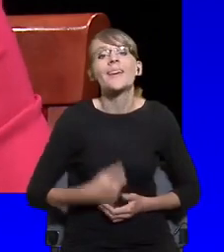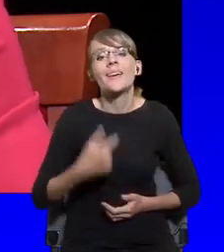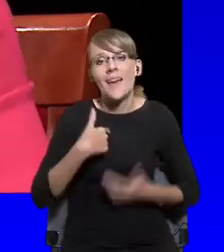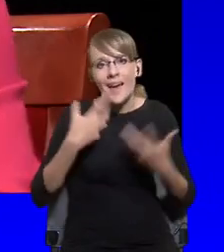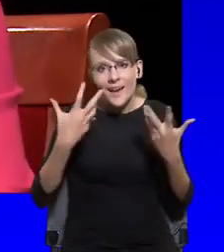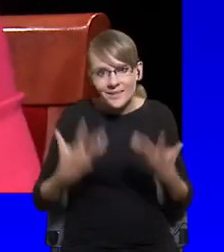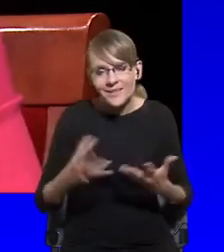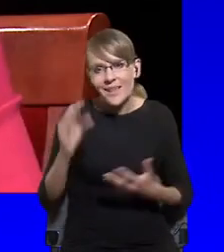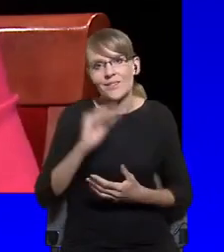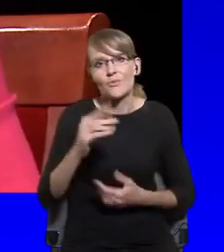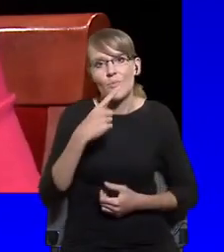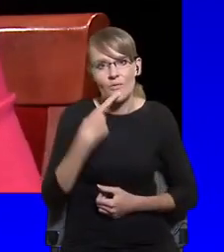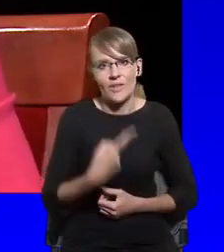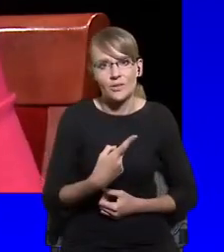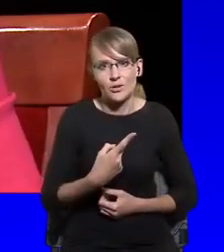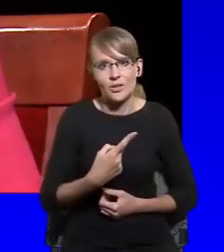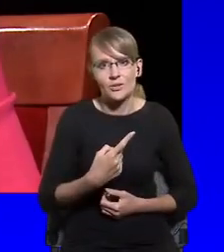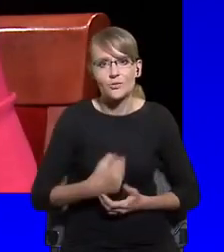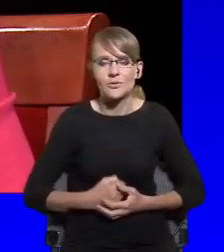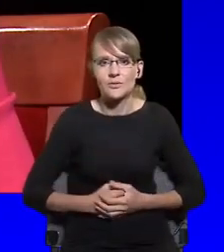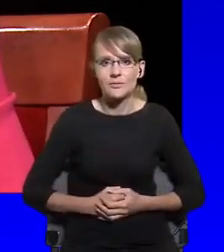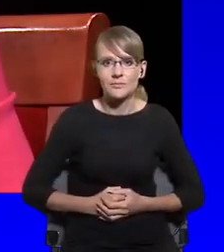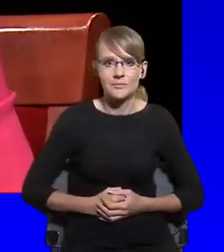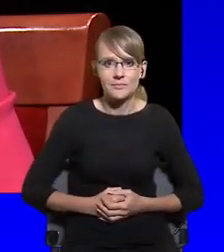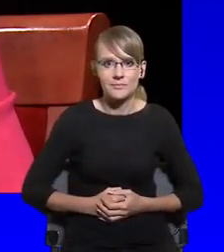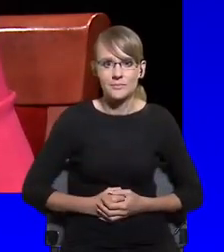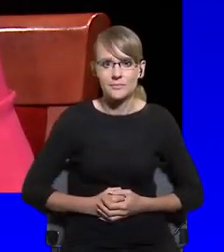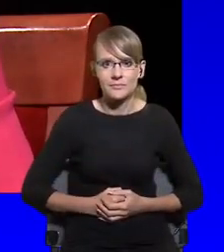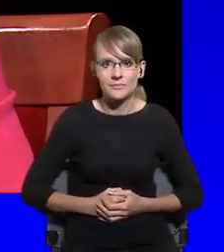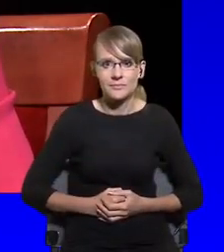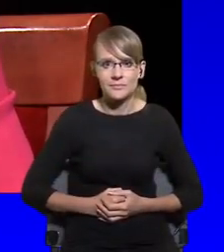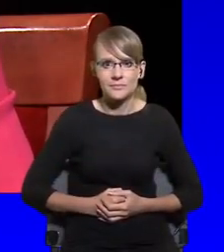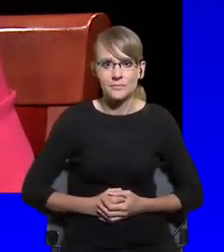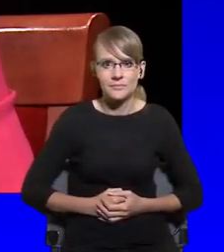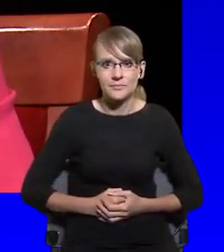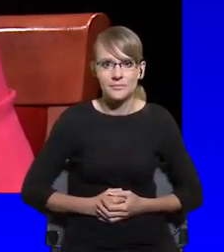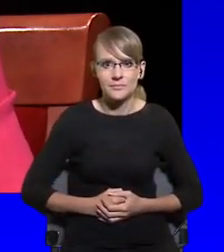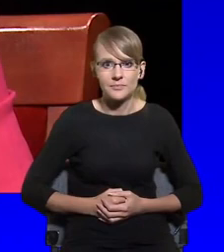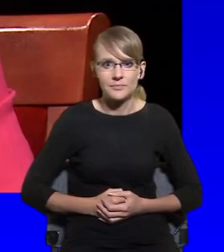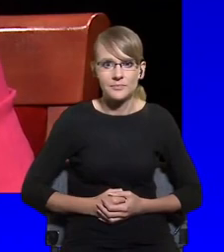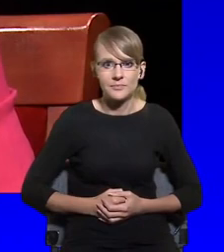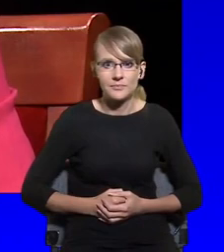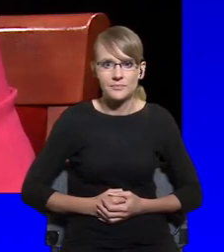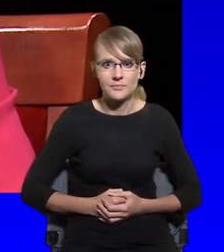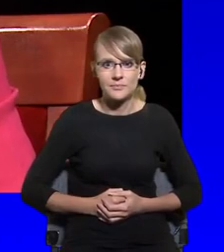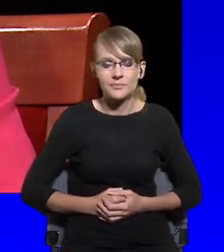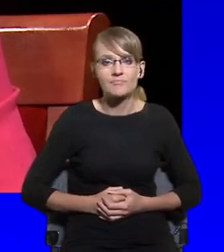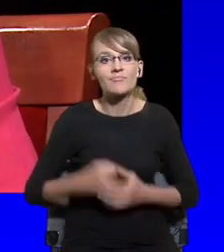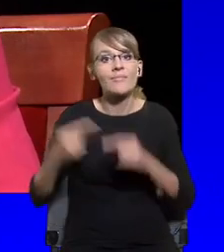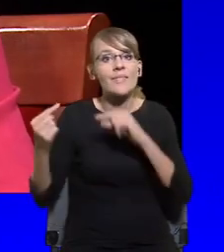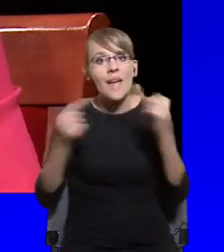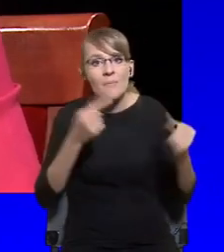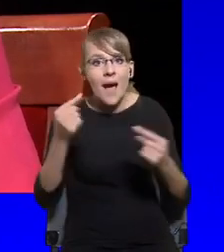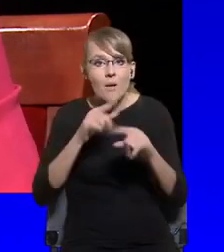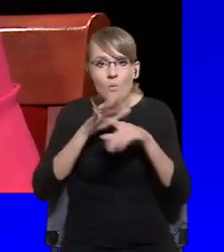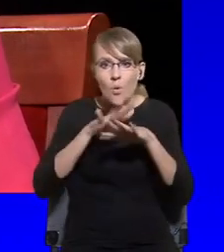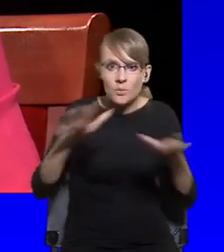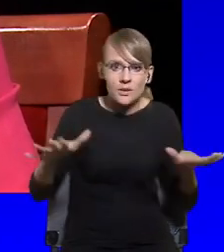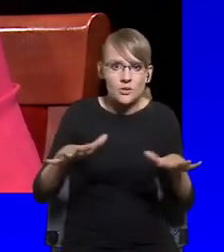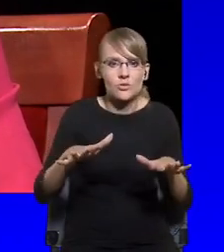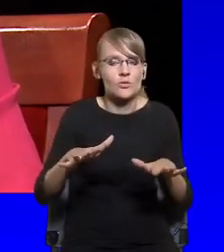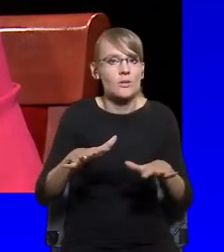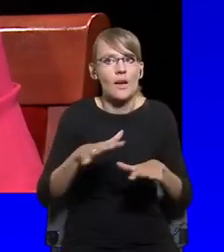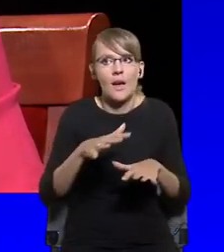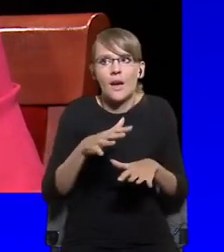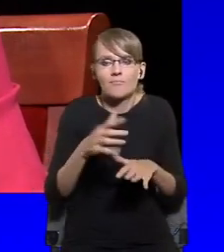actually very much crowded now in the public debate in the internet. I've mentioned it already before. But the challenge for